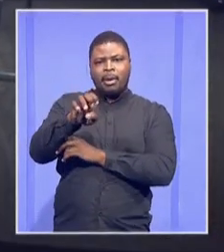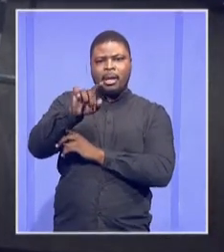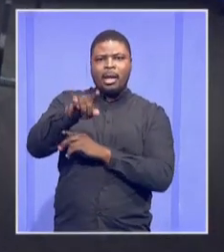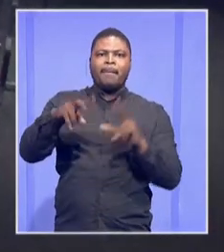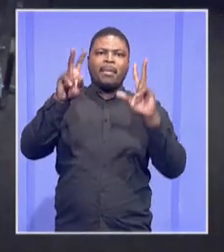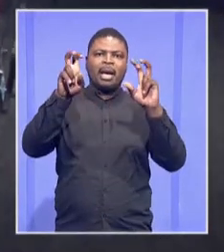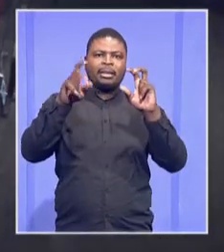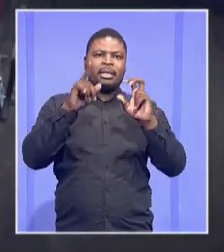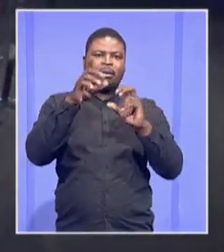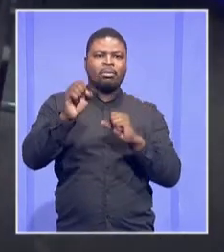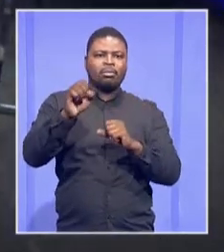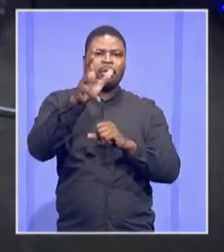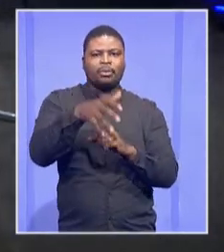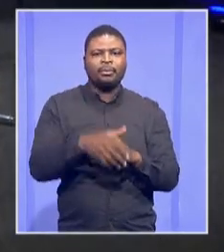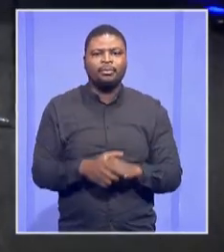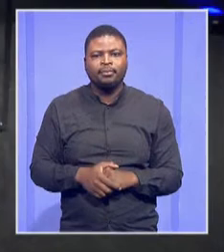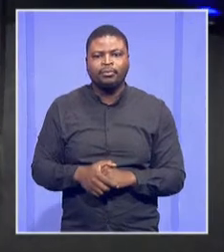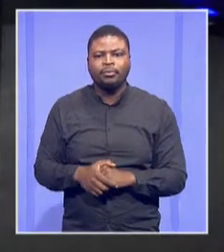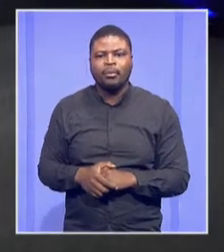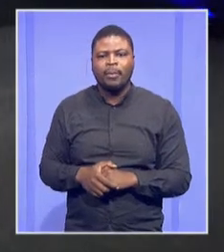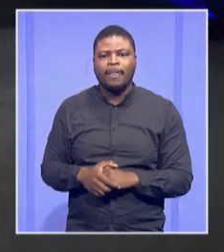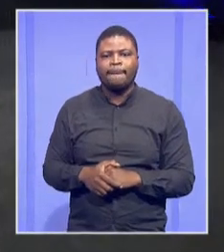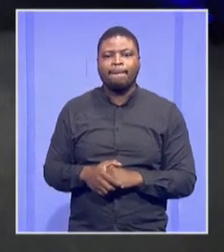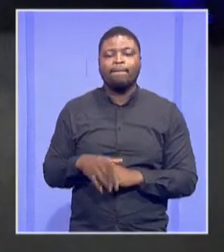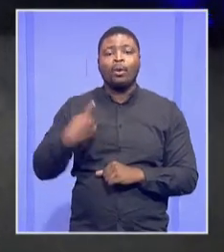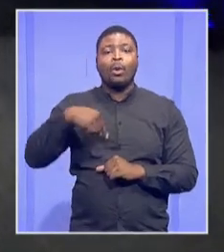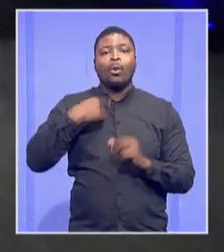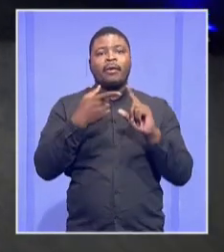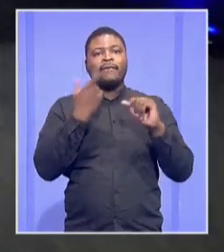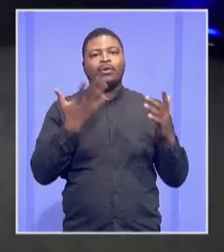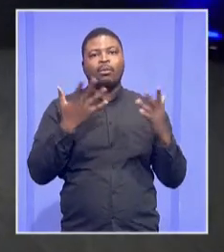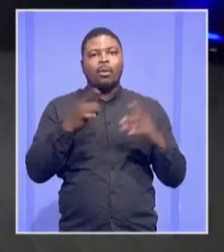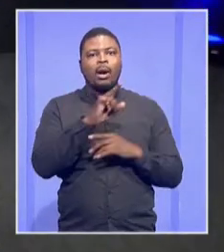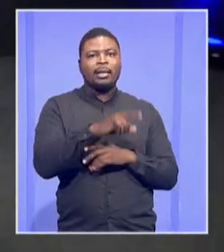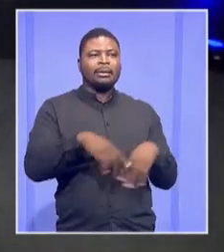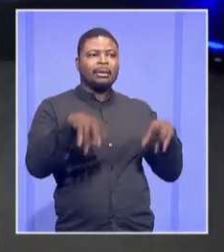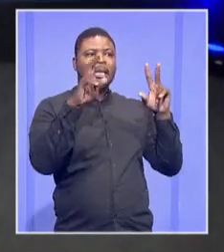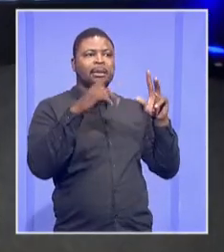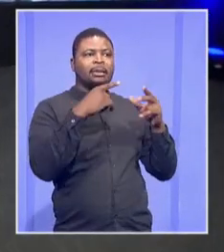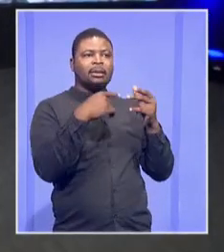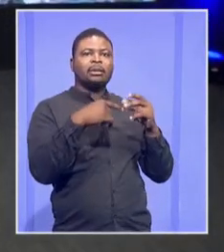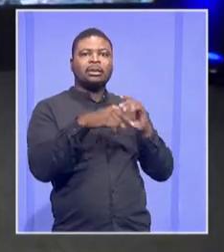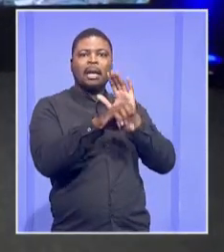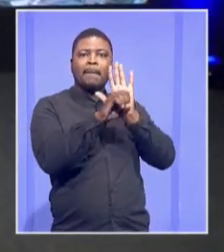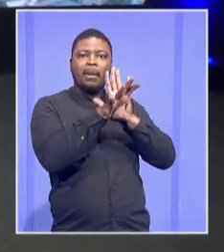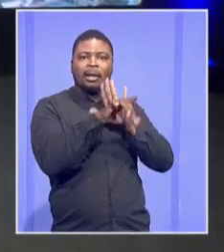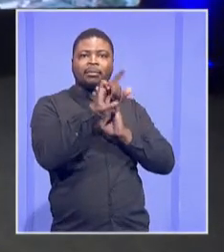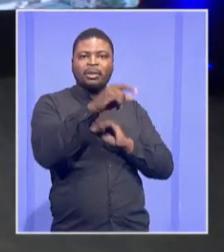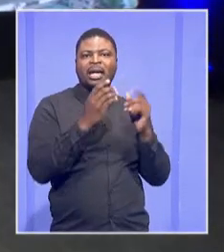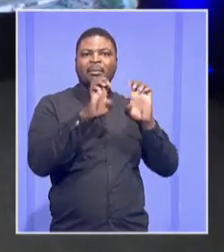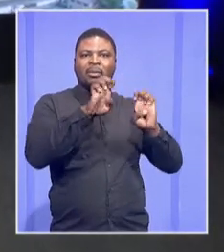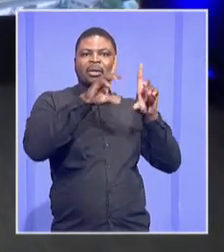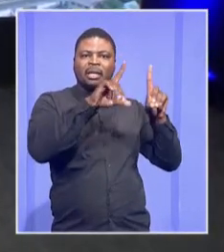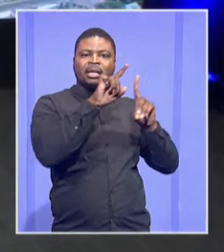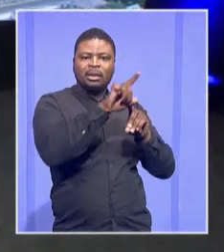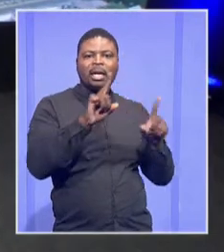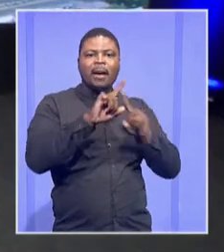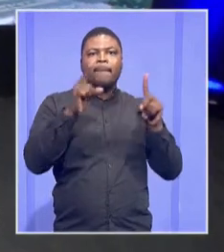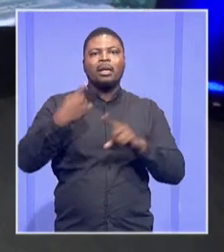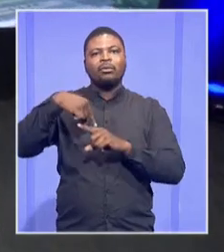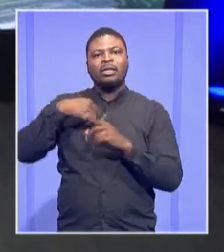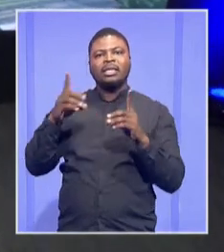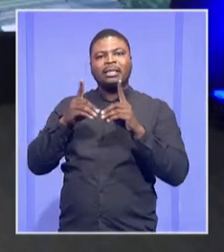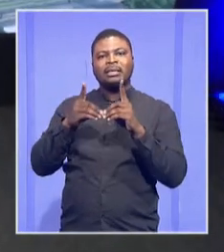Okay, we come out of that briefing there. It seems like a race against time now to eradicate pit latrines in our schools. Also Director General there